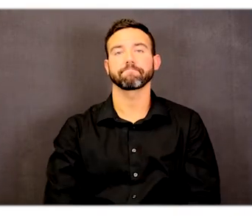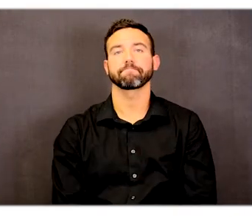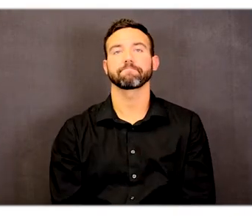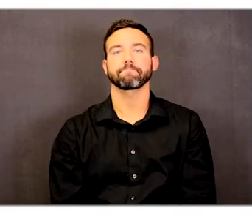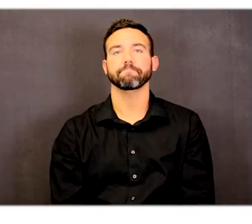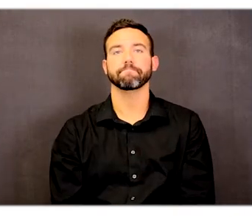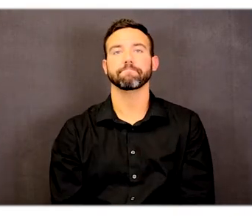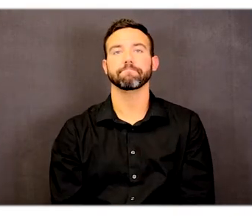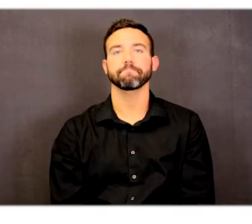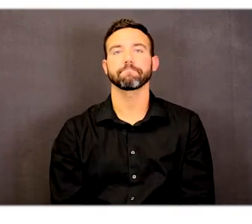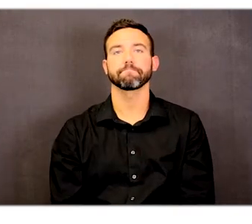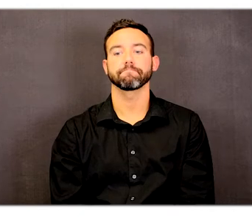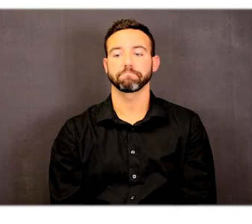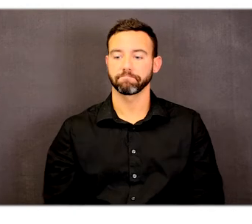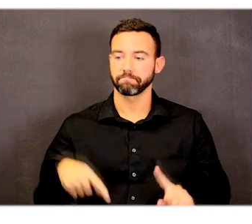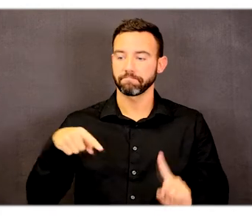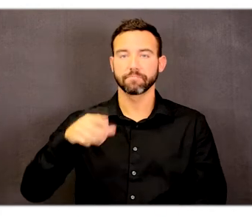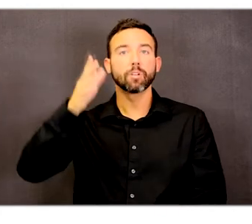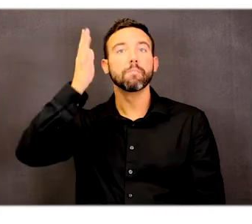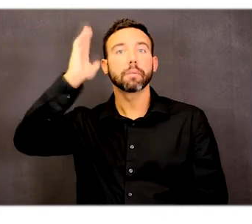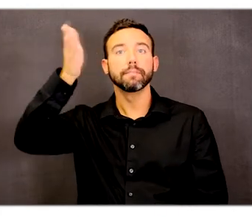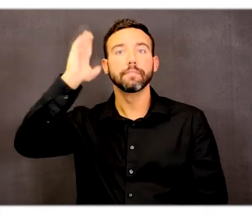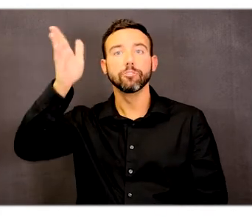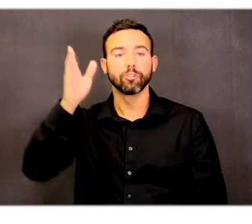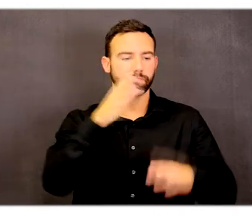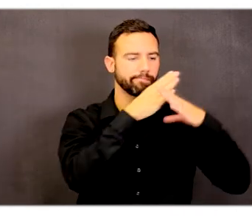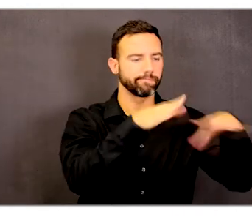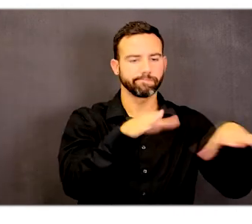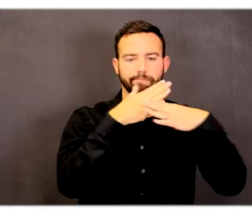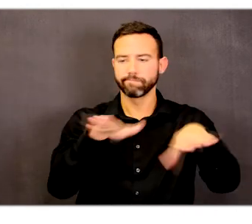This presentation is broken into three sections.